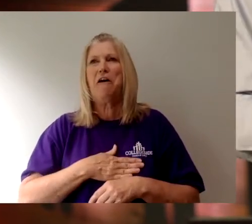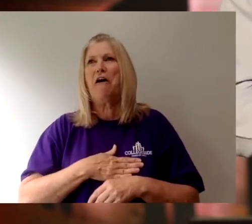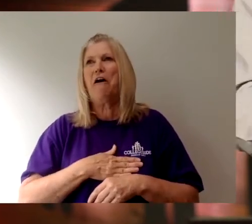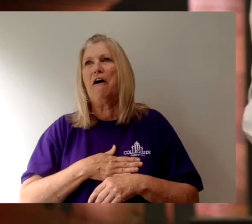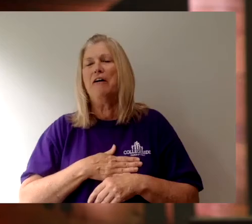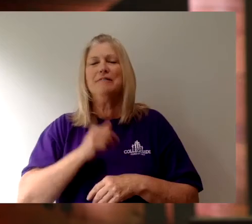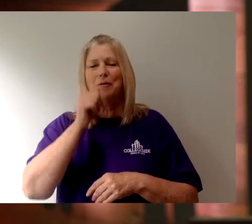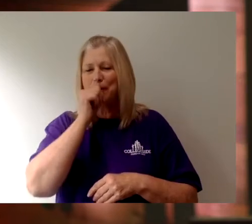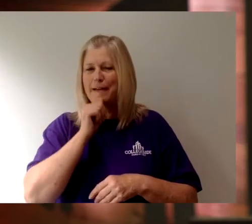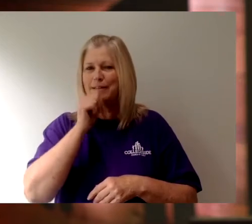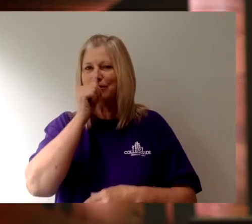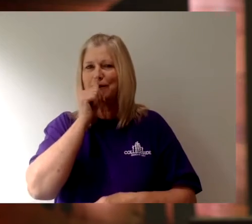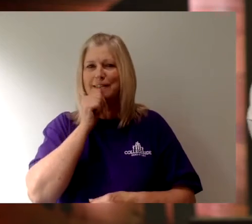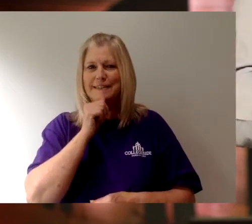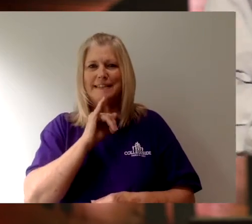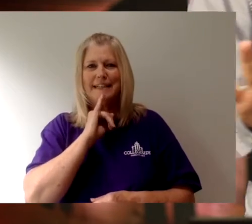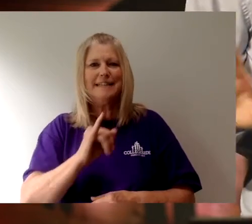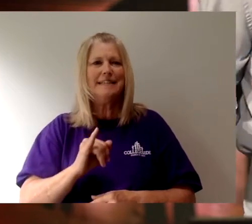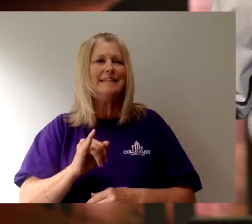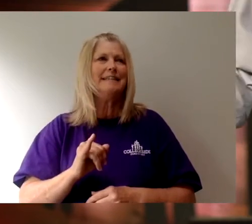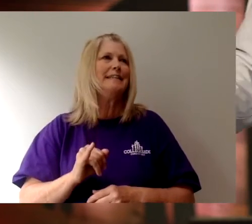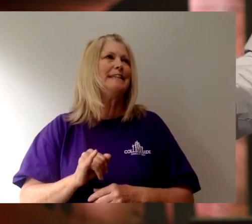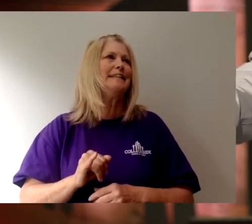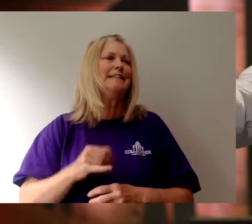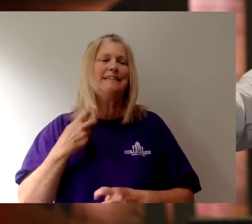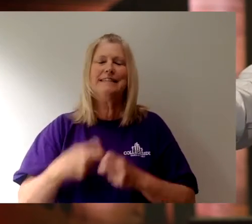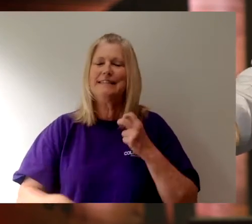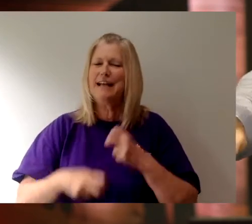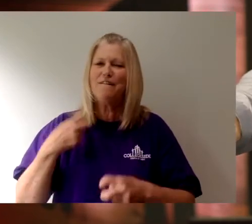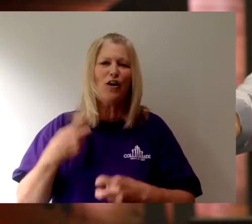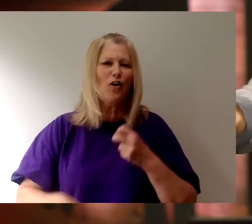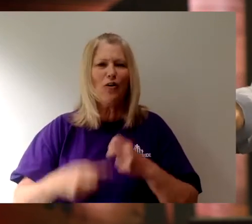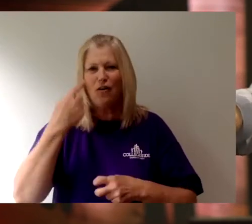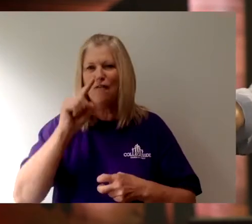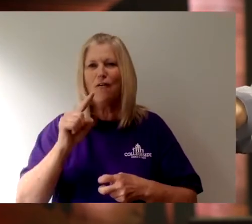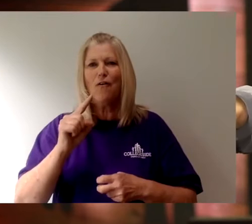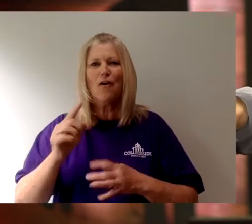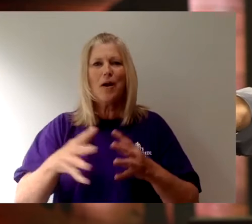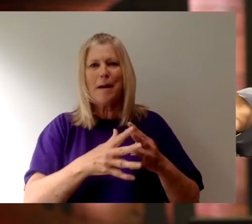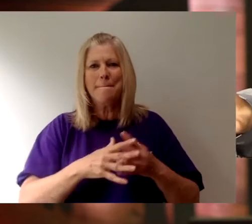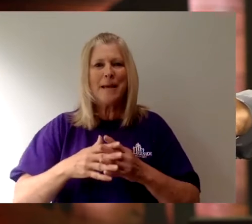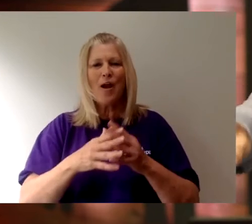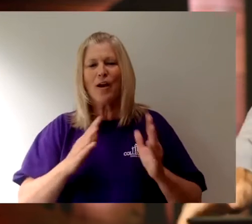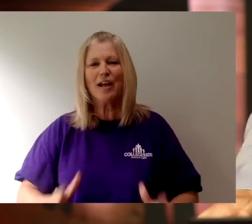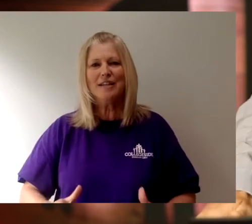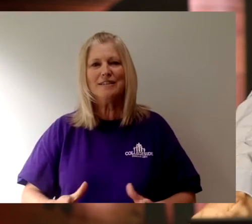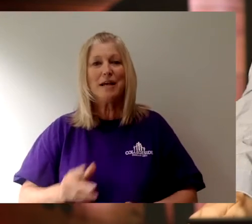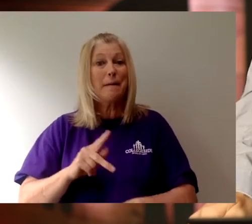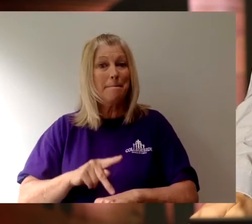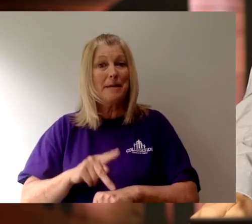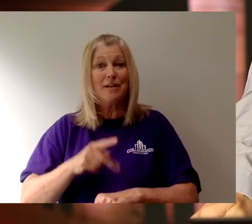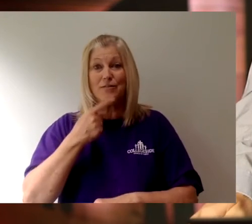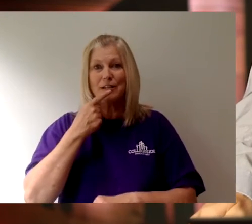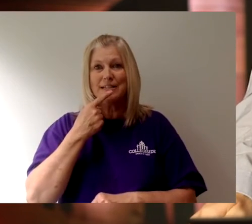level. Patience is terribly difficult for the American audience. Peter